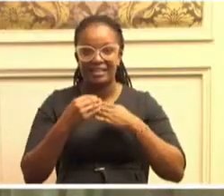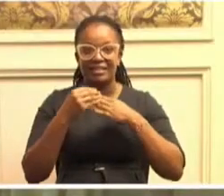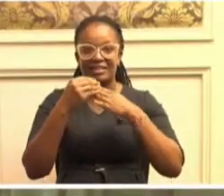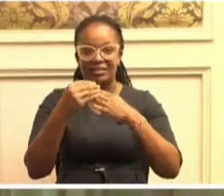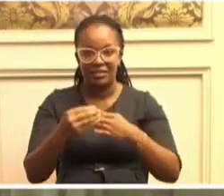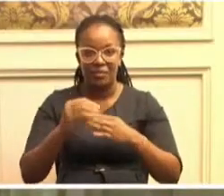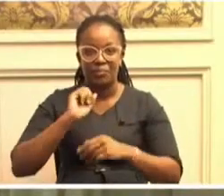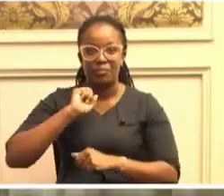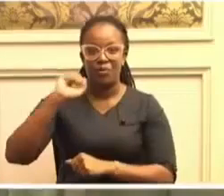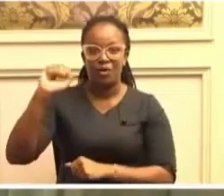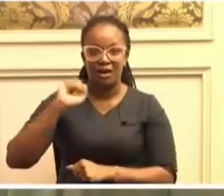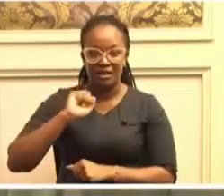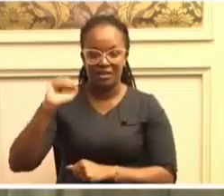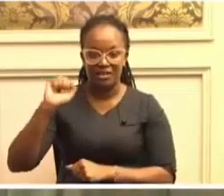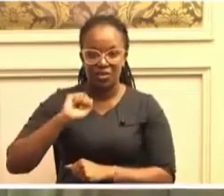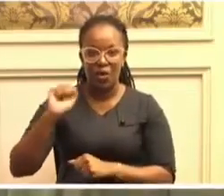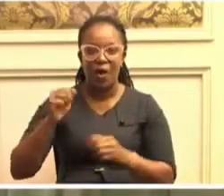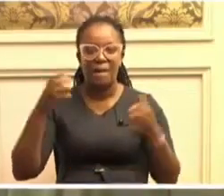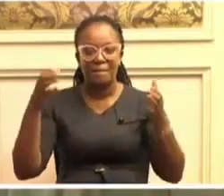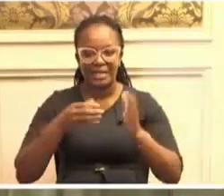party called the Brave New Bar.